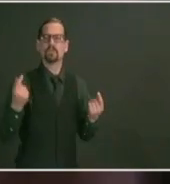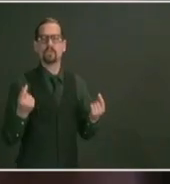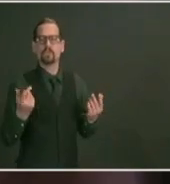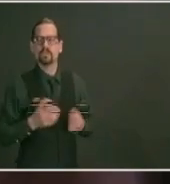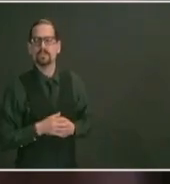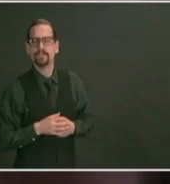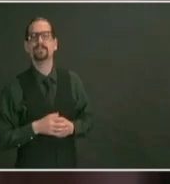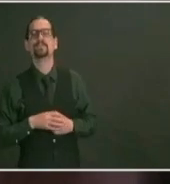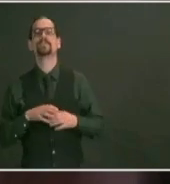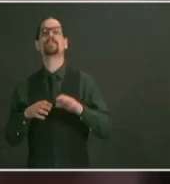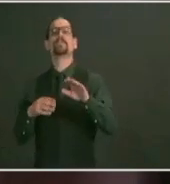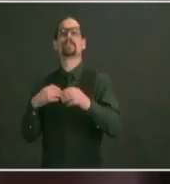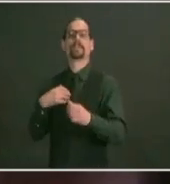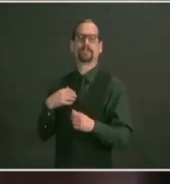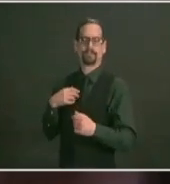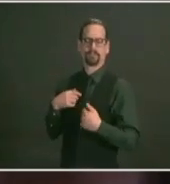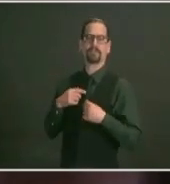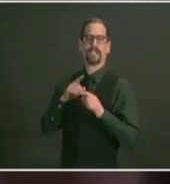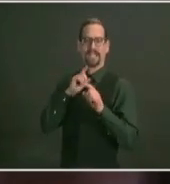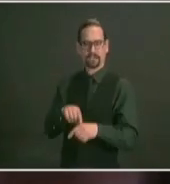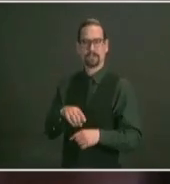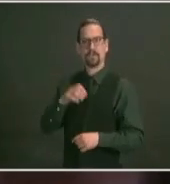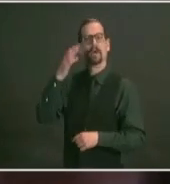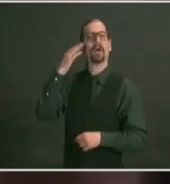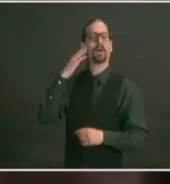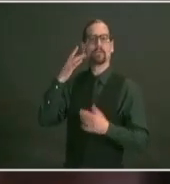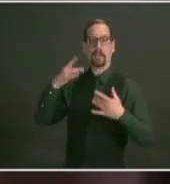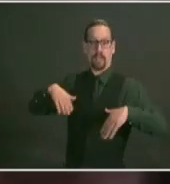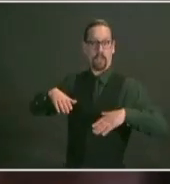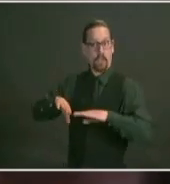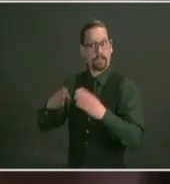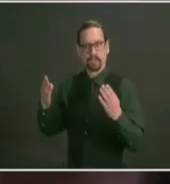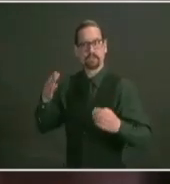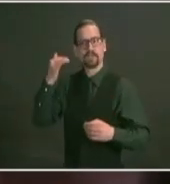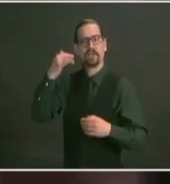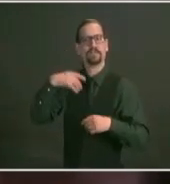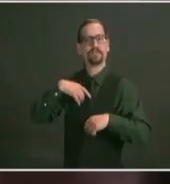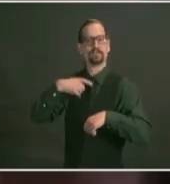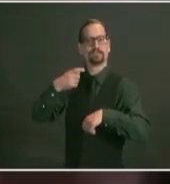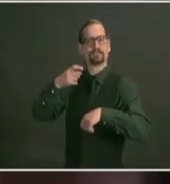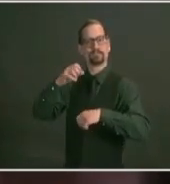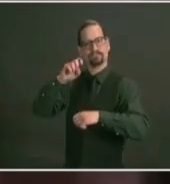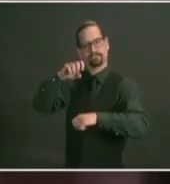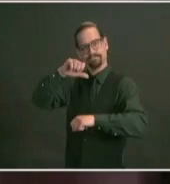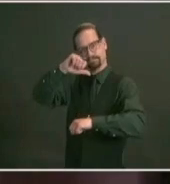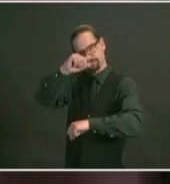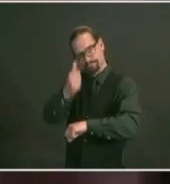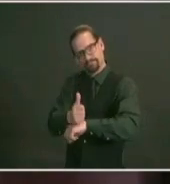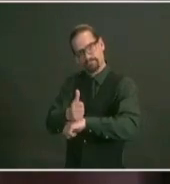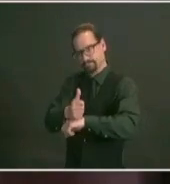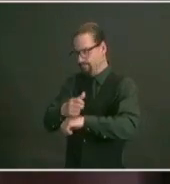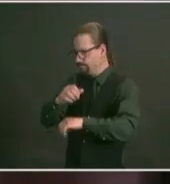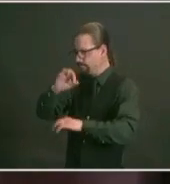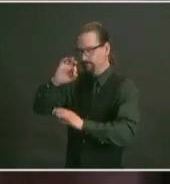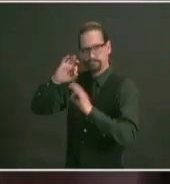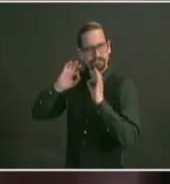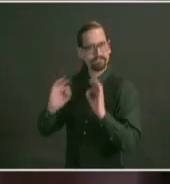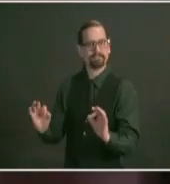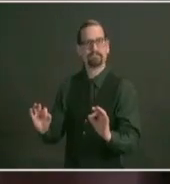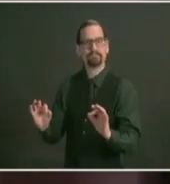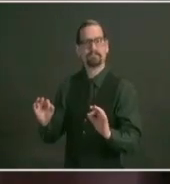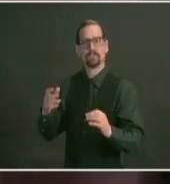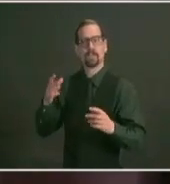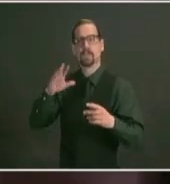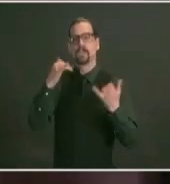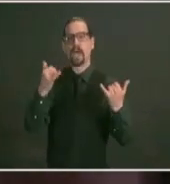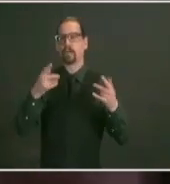it is solid and in place and ready in advance of us opening eligibility uh further um and you